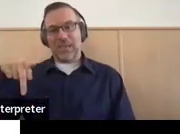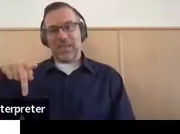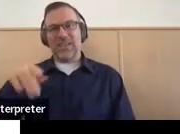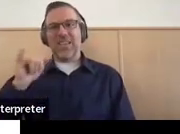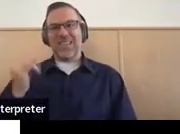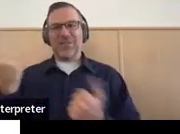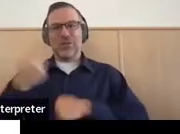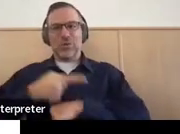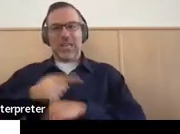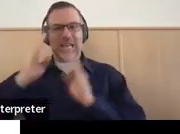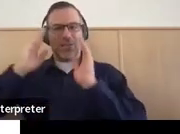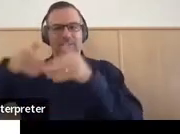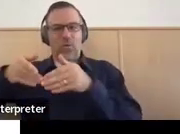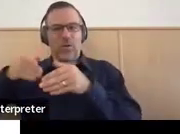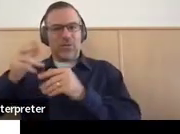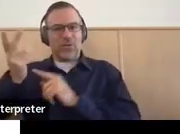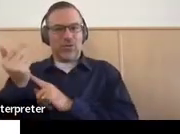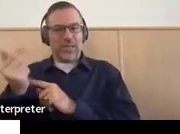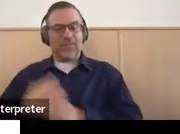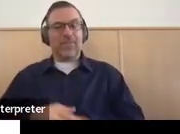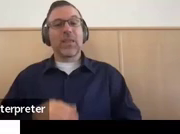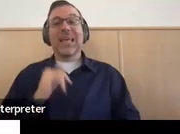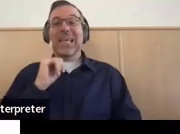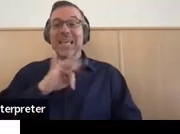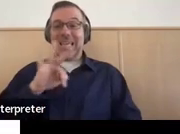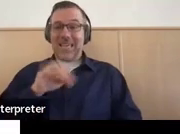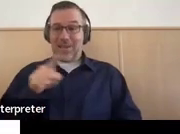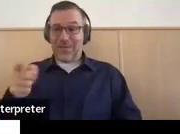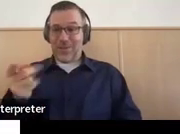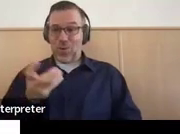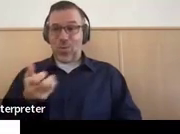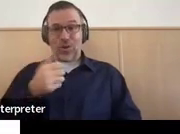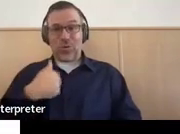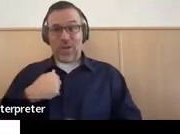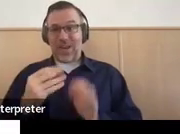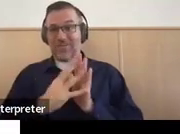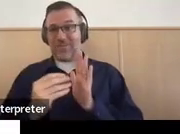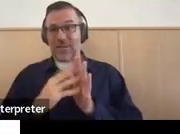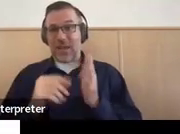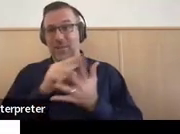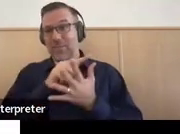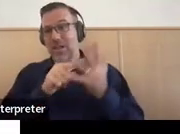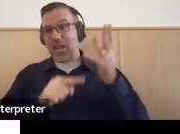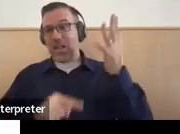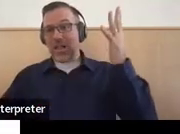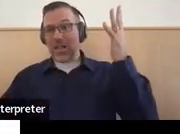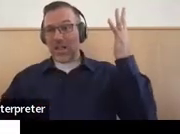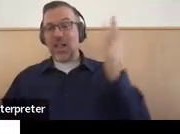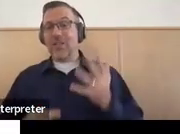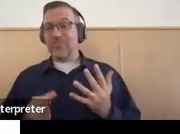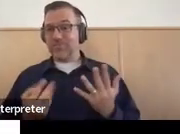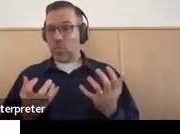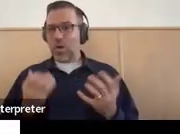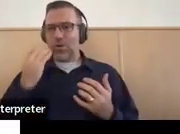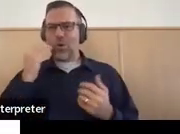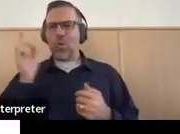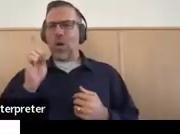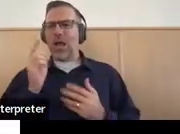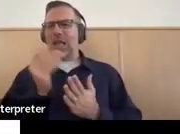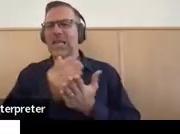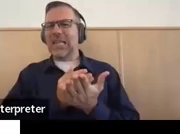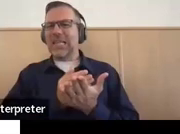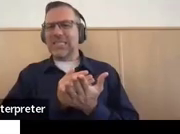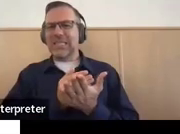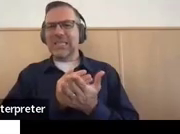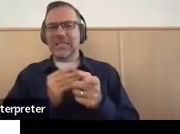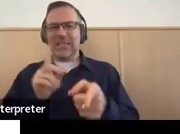And if you would like to have a copy of these, this is where I got these specific lists, if you would